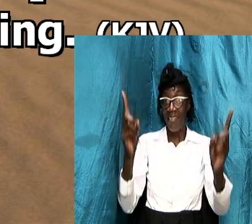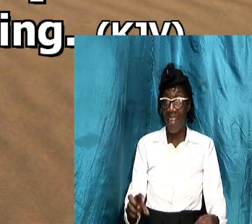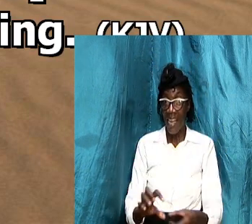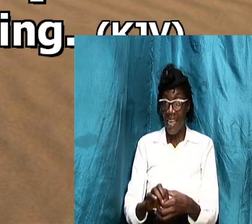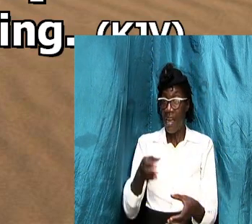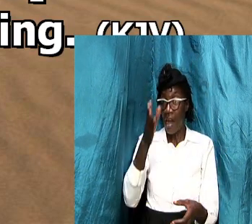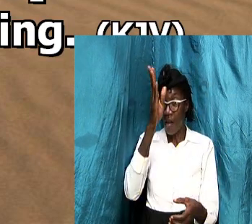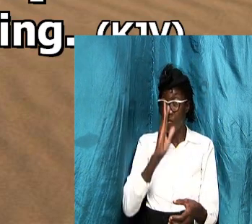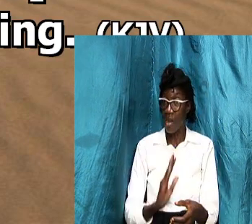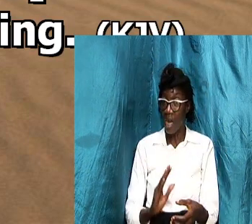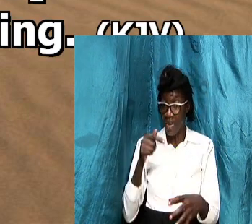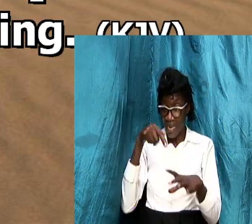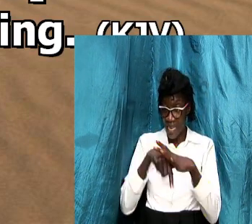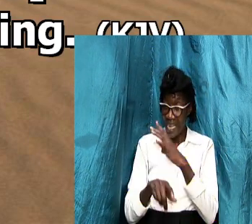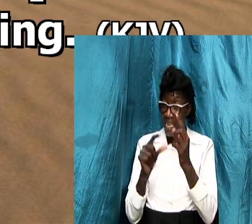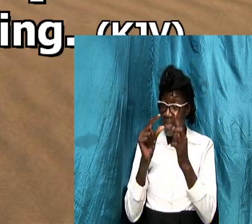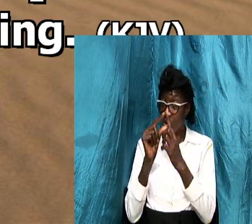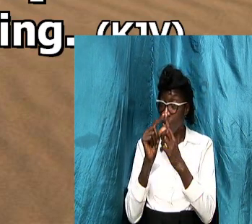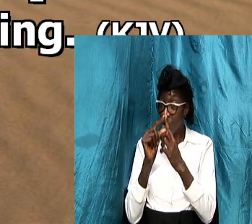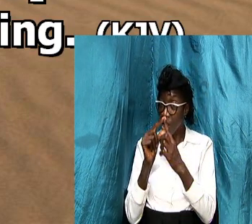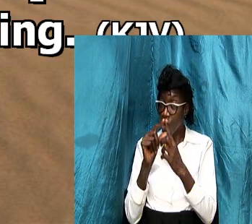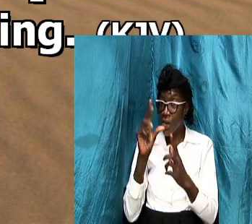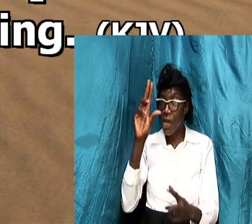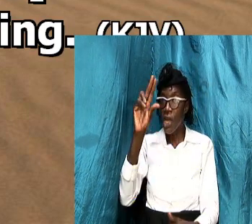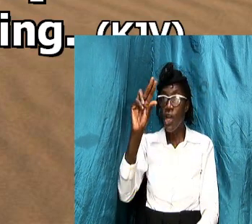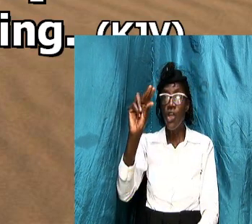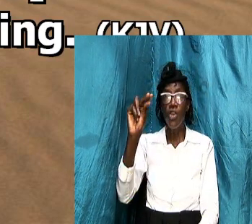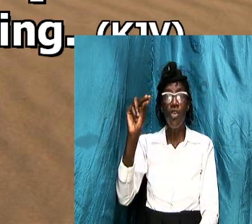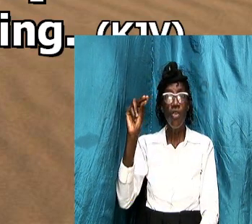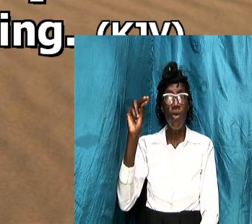outlined in the word no